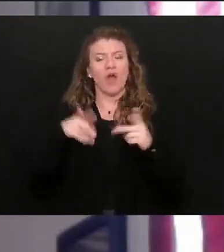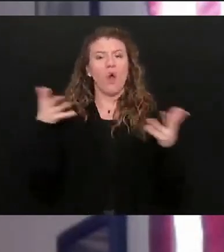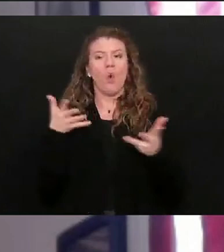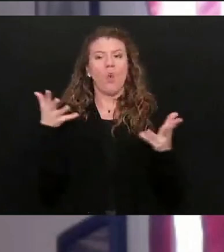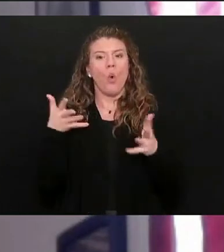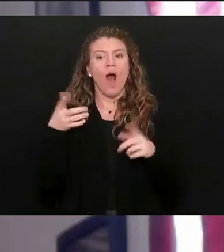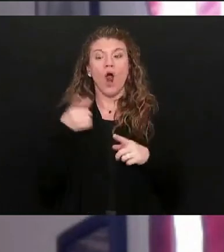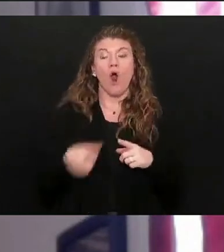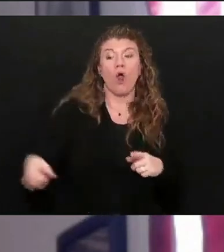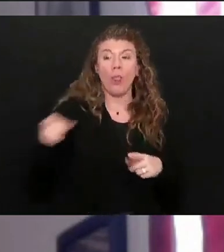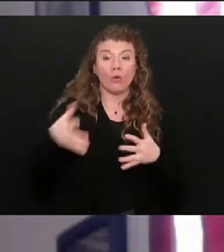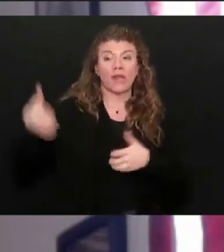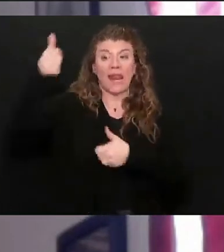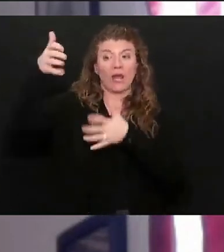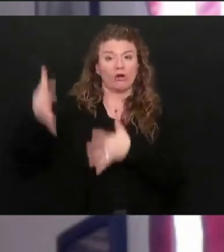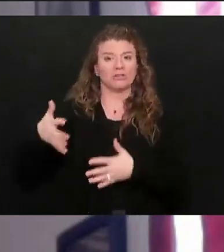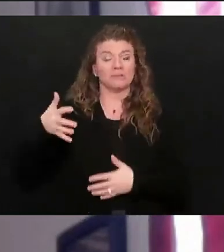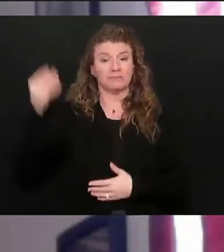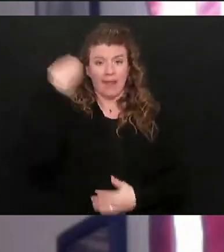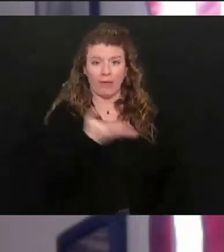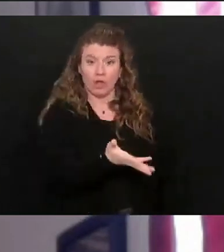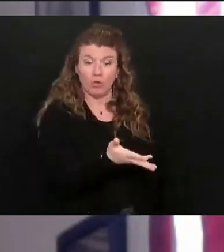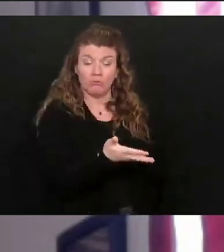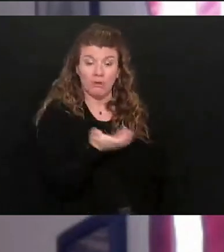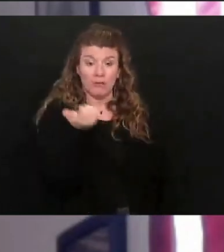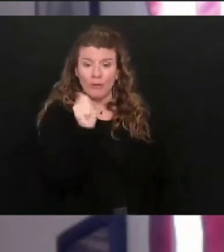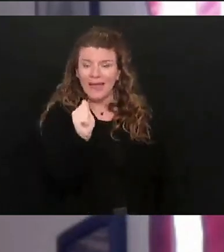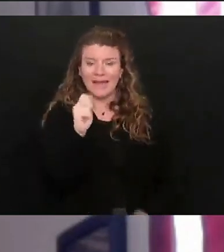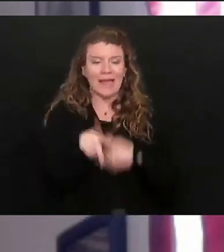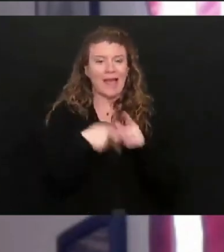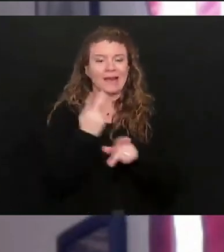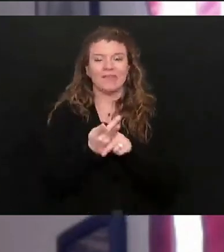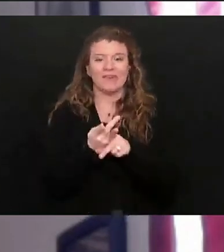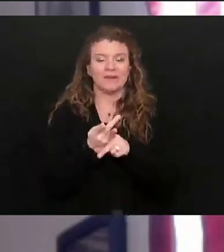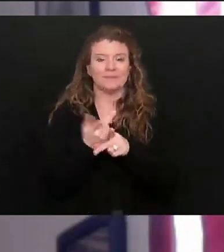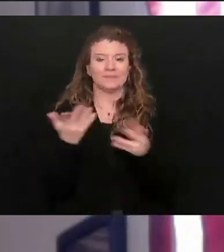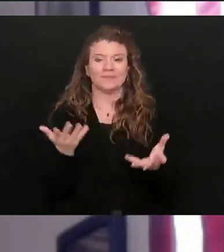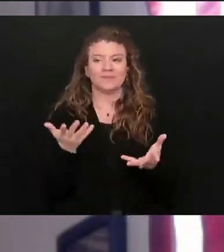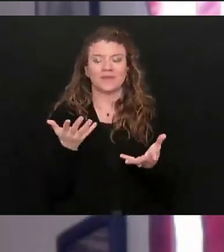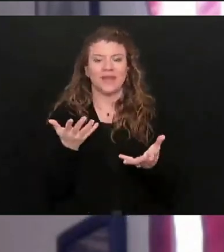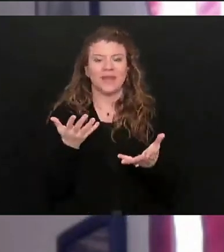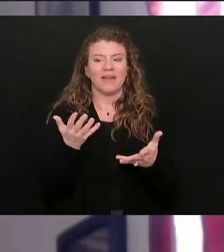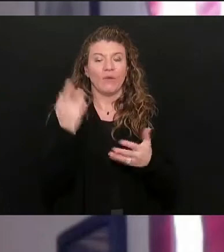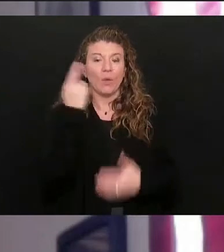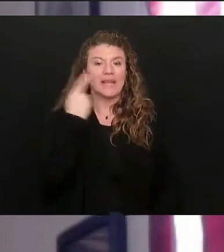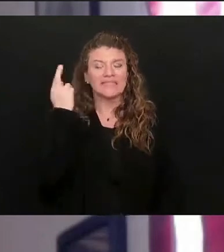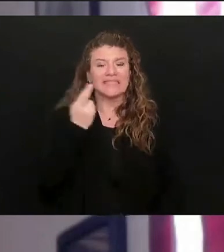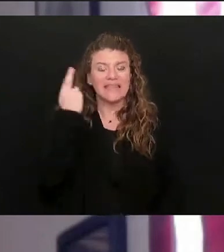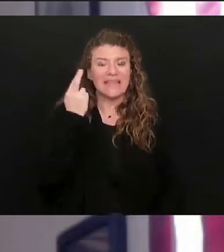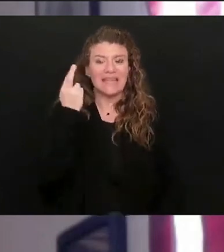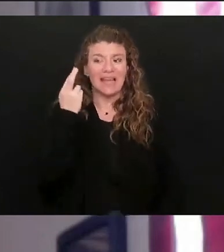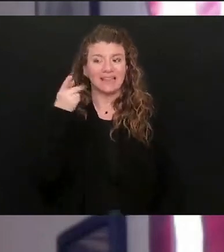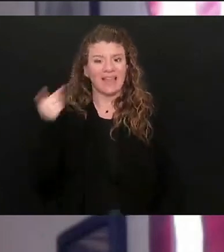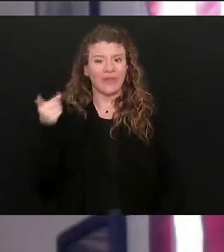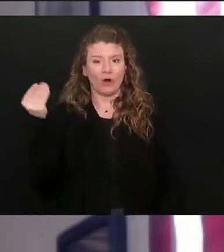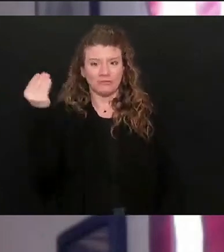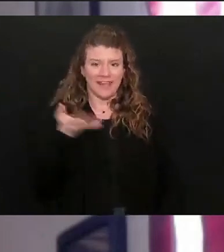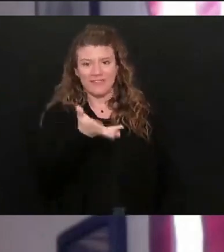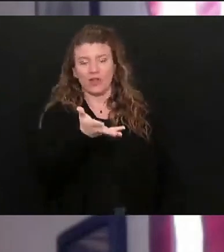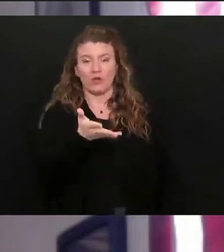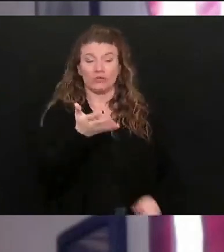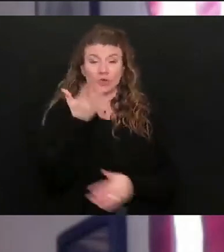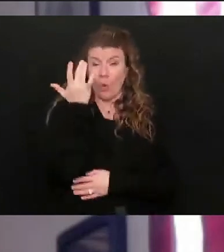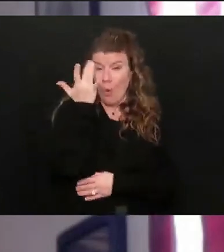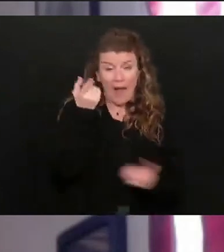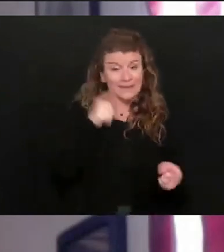from these facilities telling you? Is there any sort of, you know, rationale or reasoning that they're coming up with as to